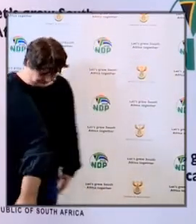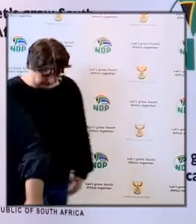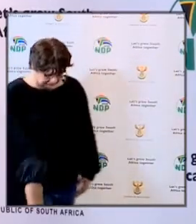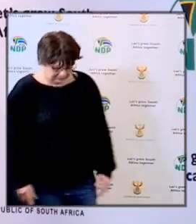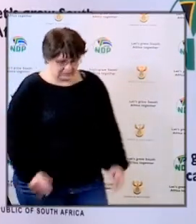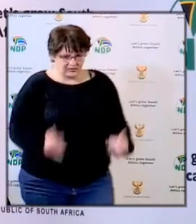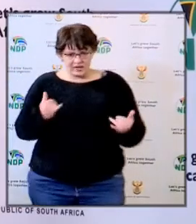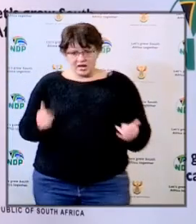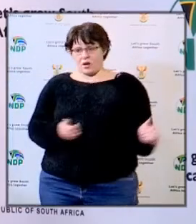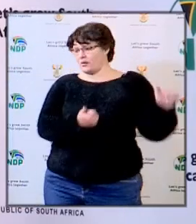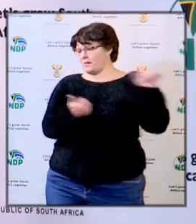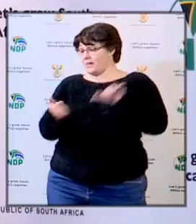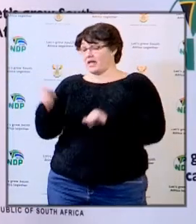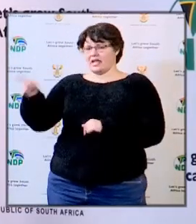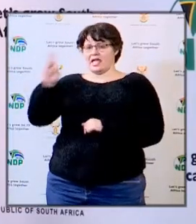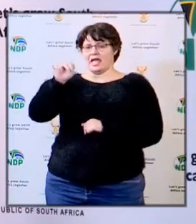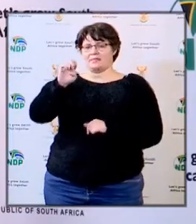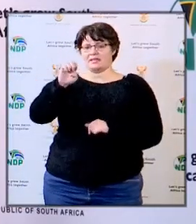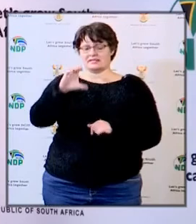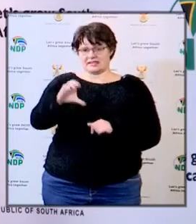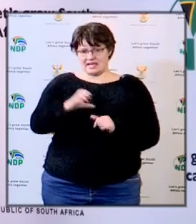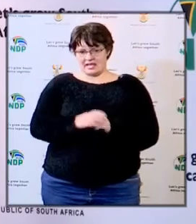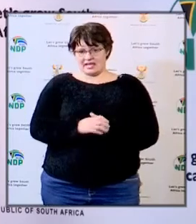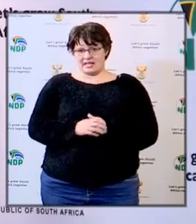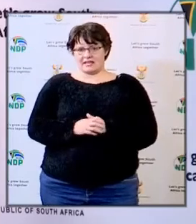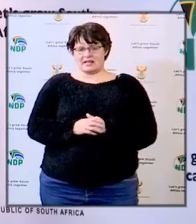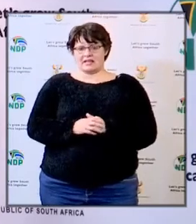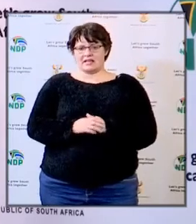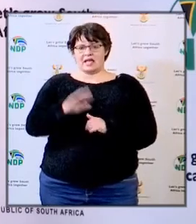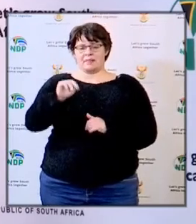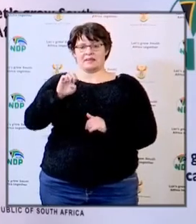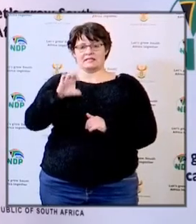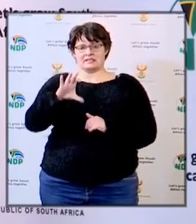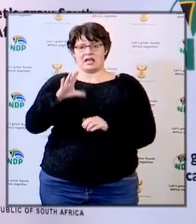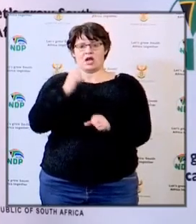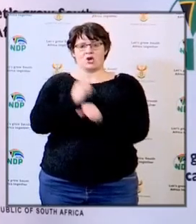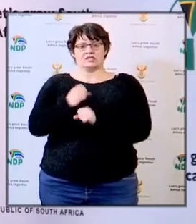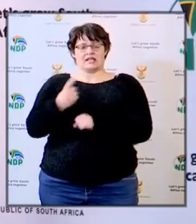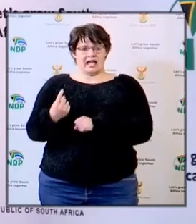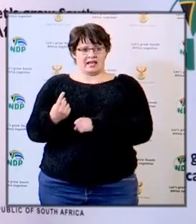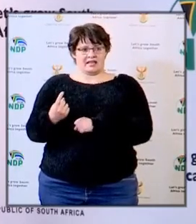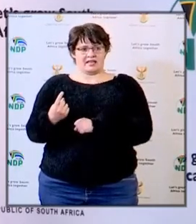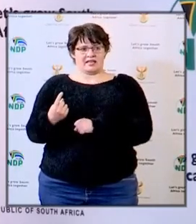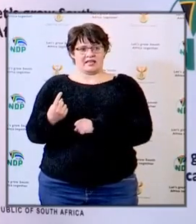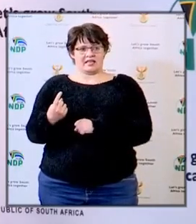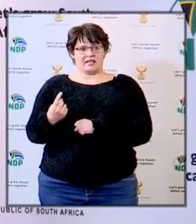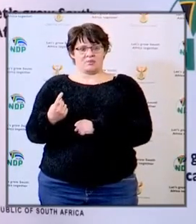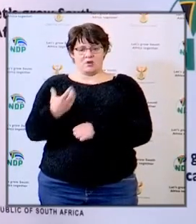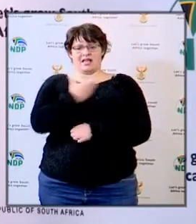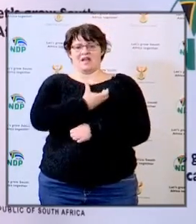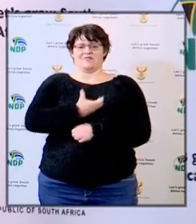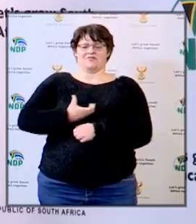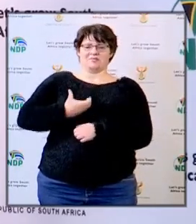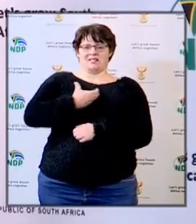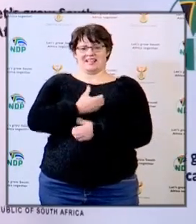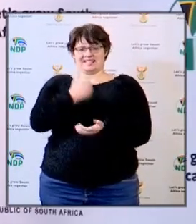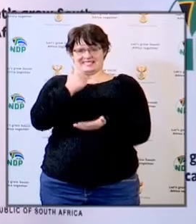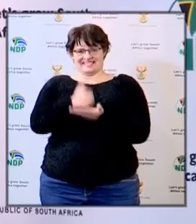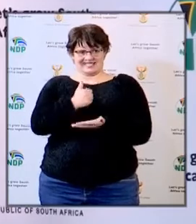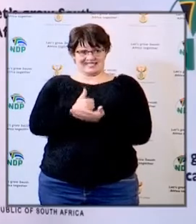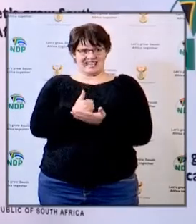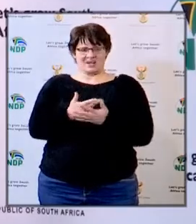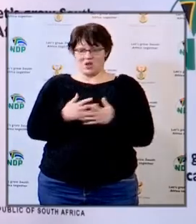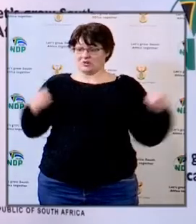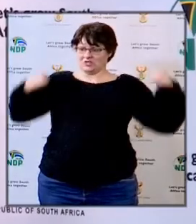can see now the MEC of education and how doing is comfortable seated is now